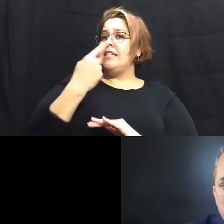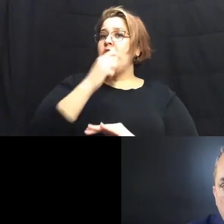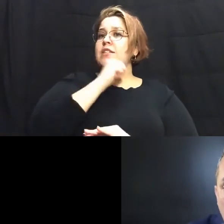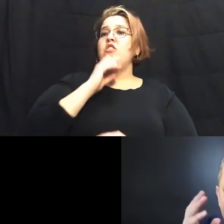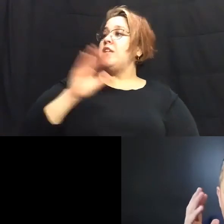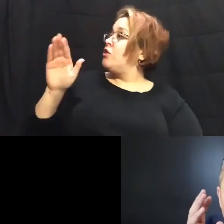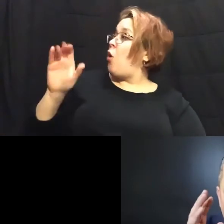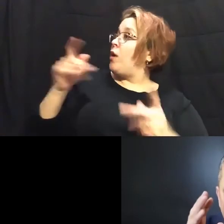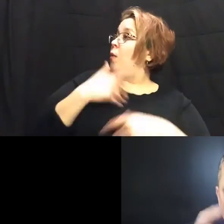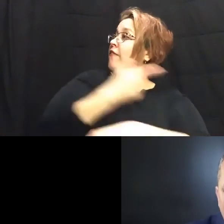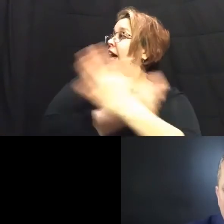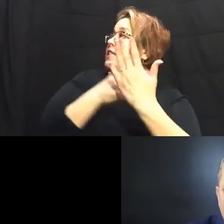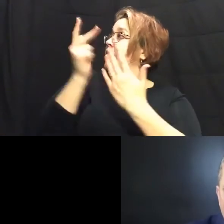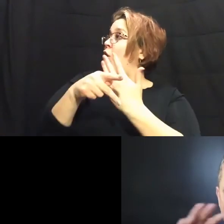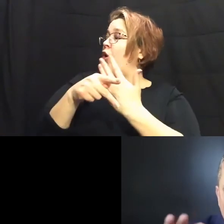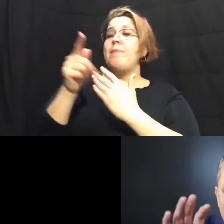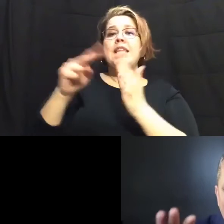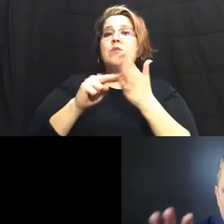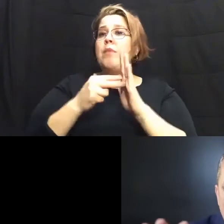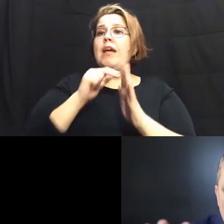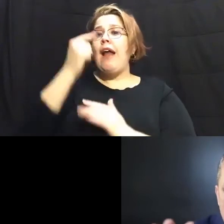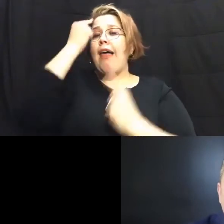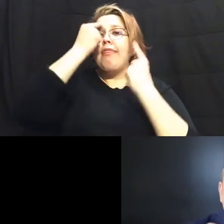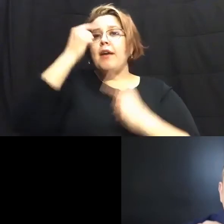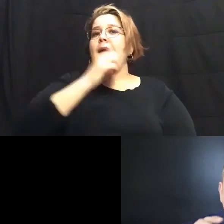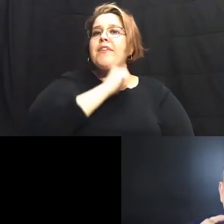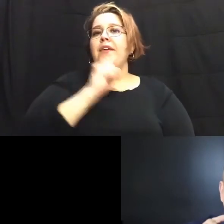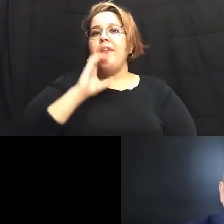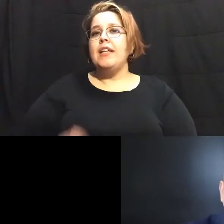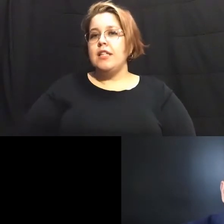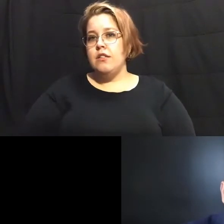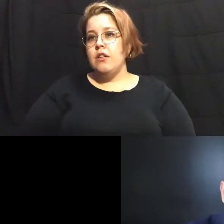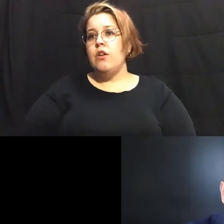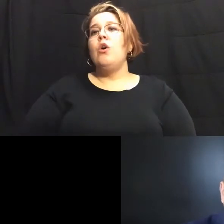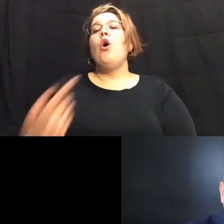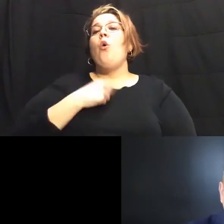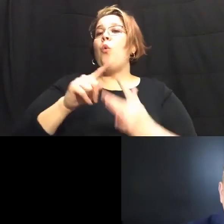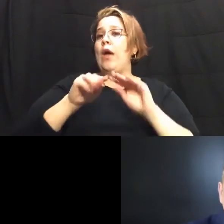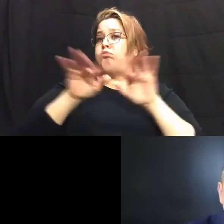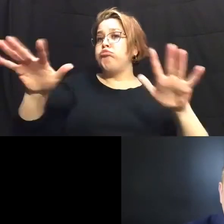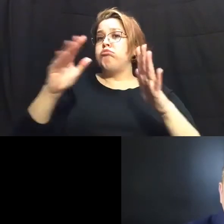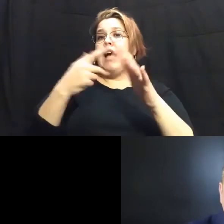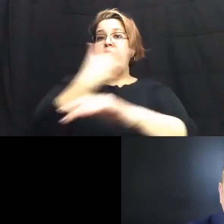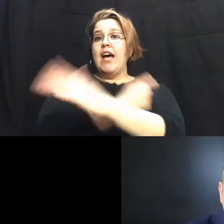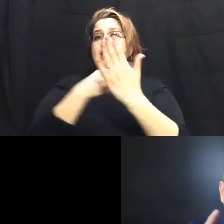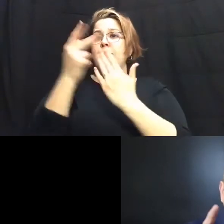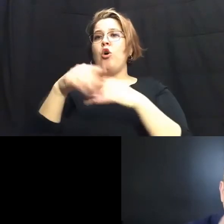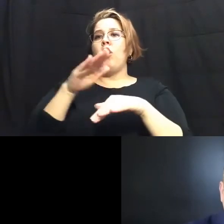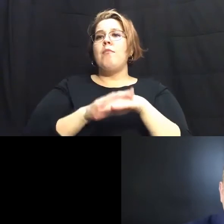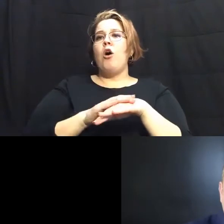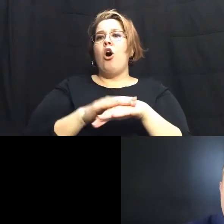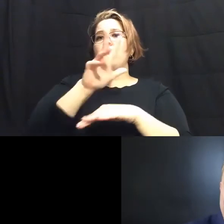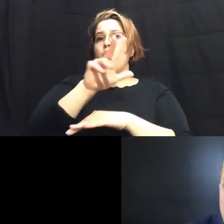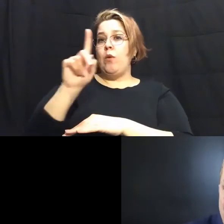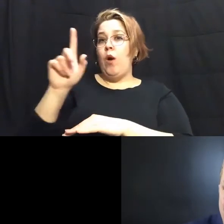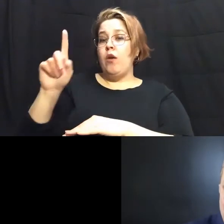vaccine program this is what i'm talking about not thinking about seniors we rolled out a vaccine program on 311 and